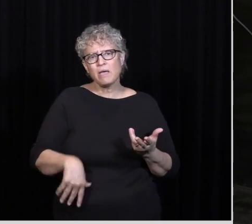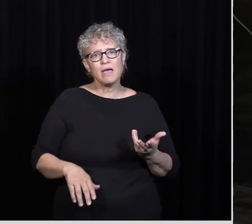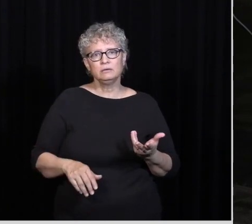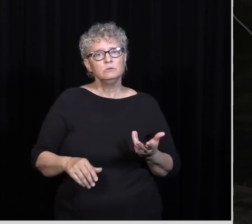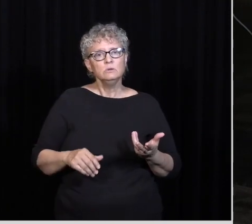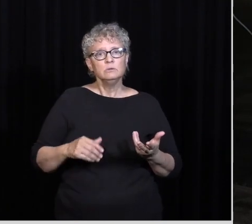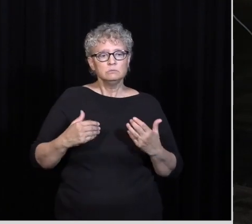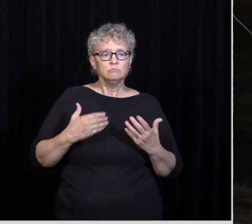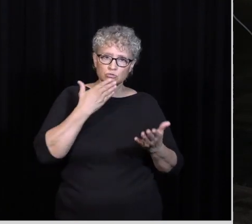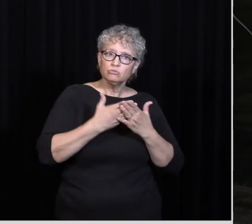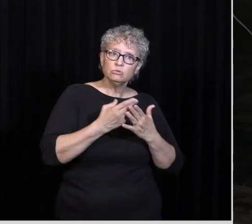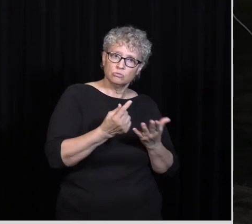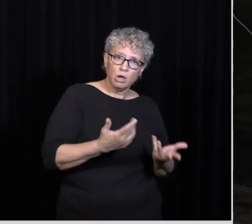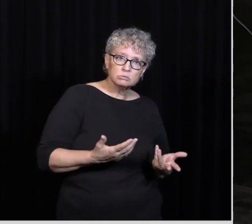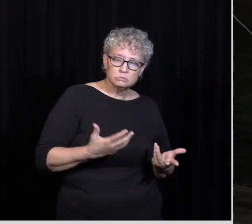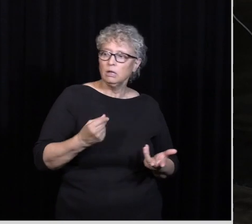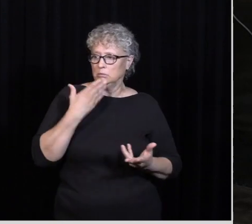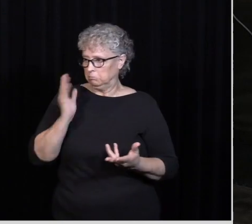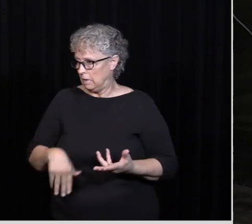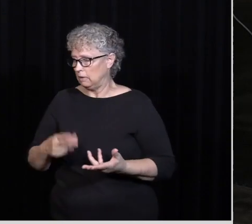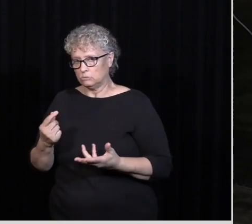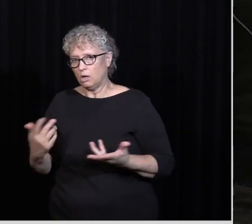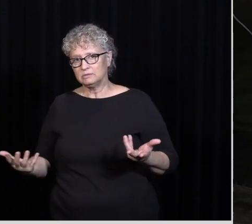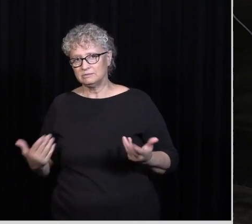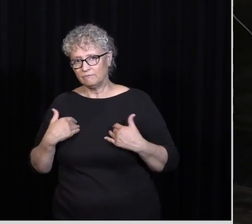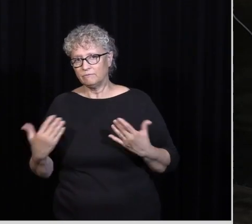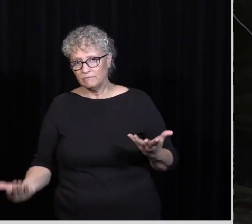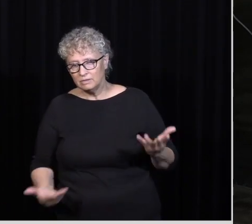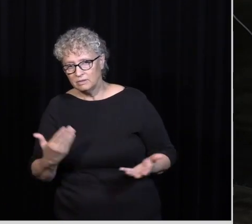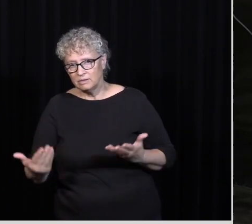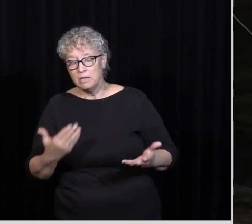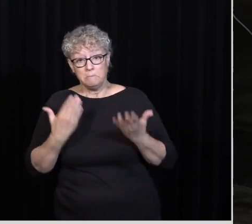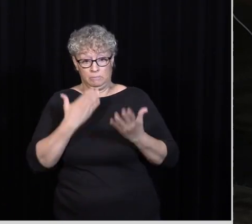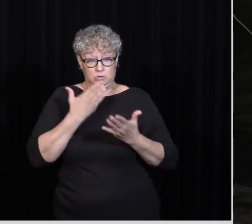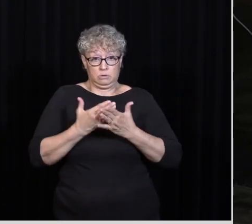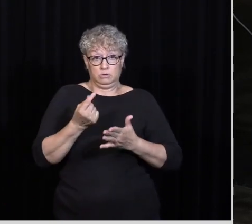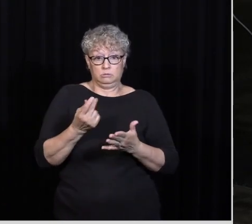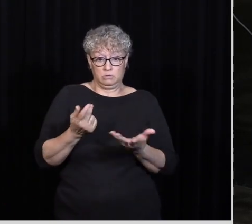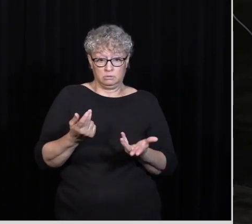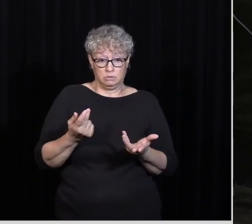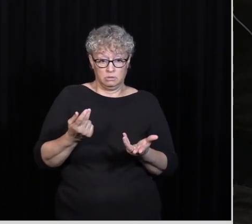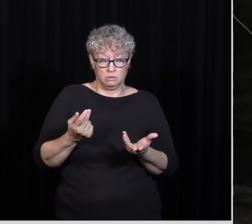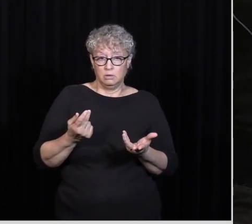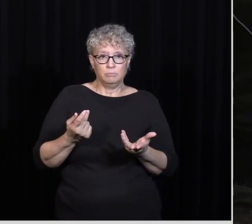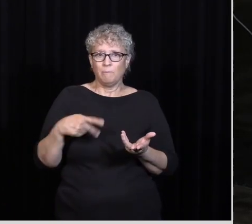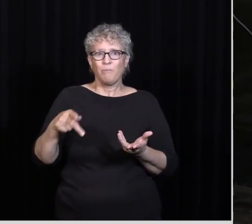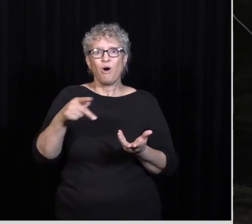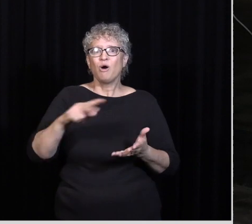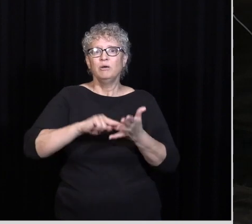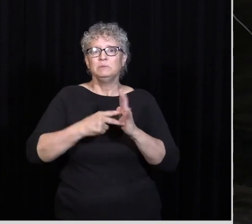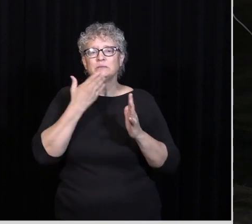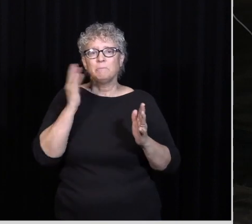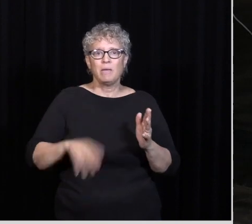really good dogs And there's really bad dogs And the thing is that Maybe there's a good dog But what Paul's talking about Is the bad one So you think